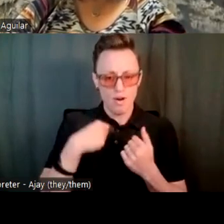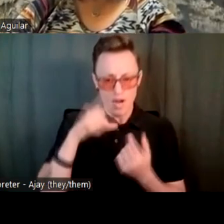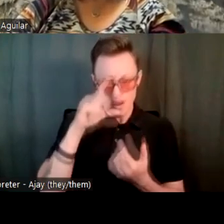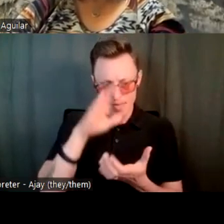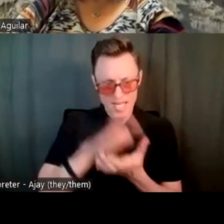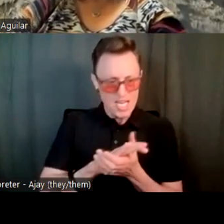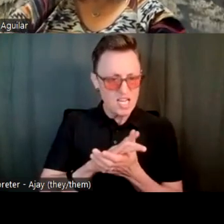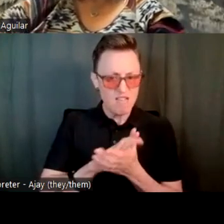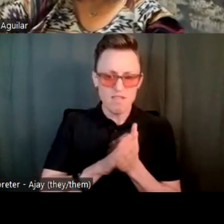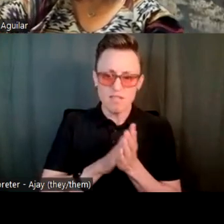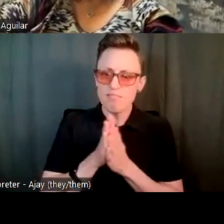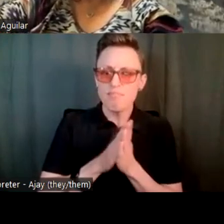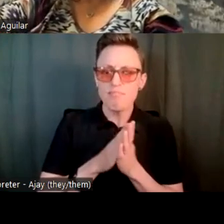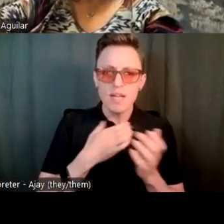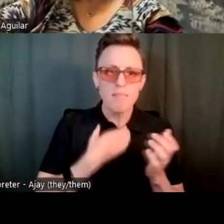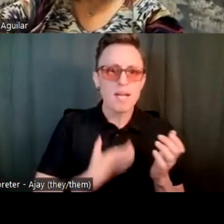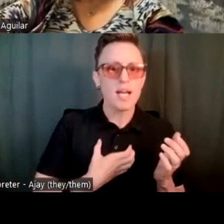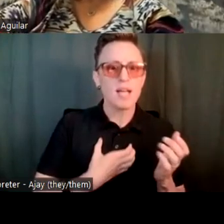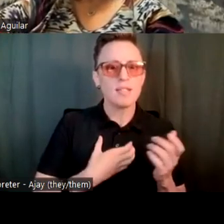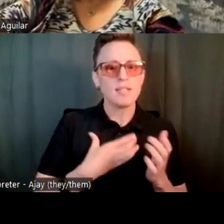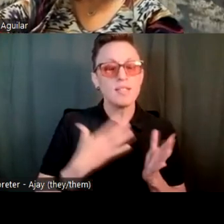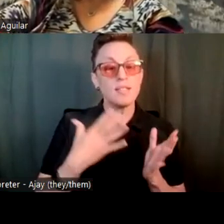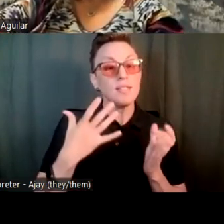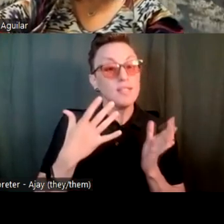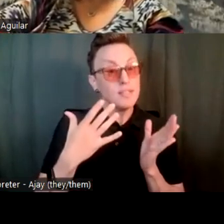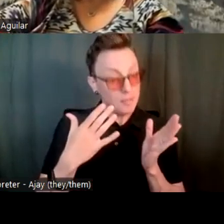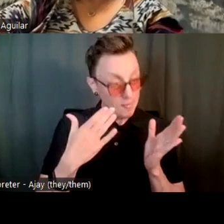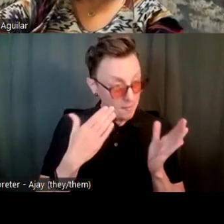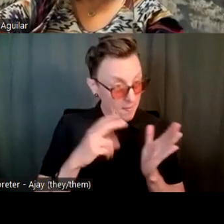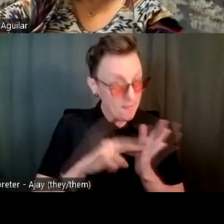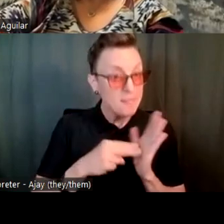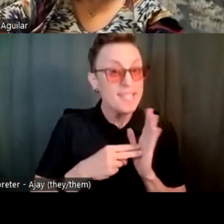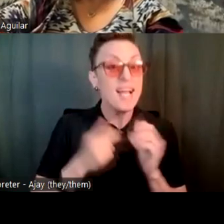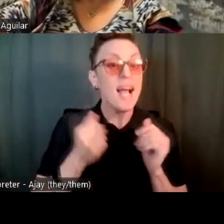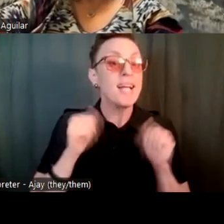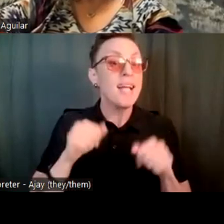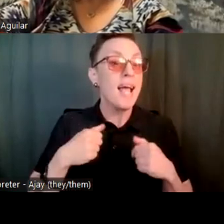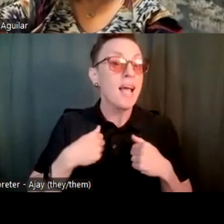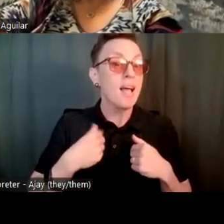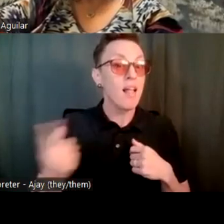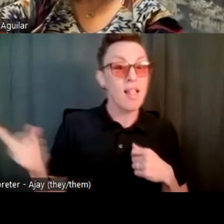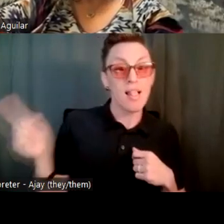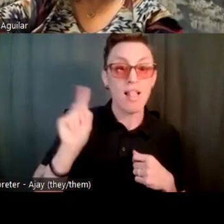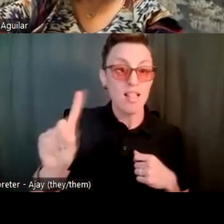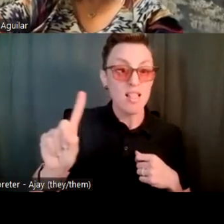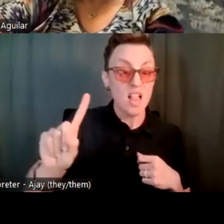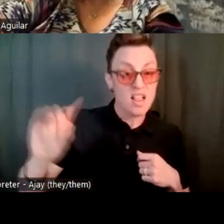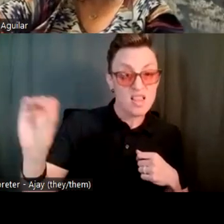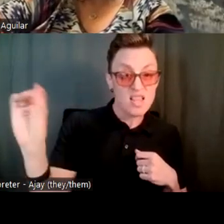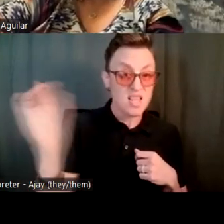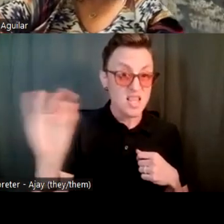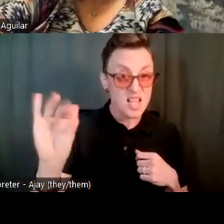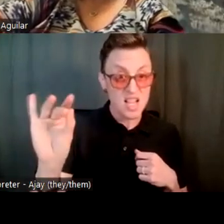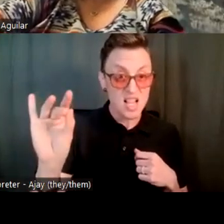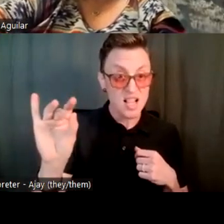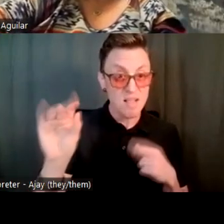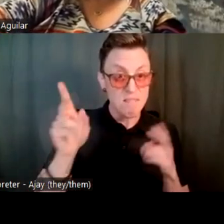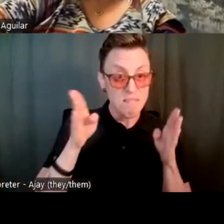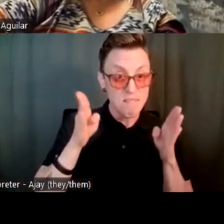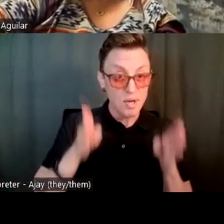And sometimes that makes me be, uh, in your face kind of person. And so